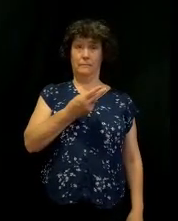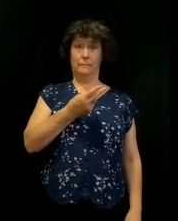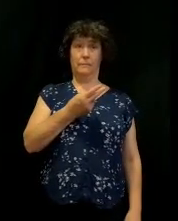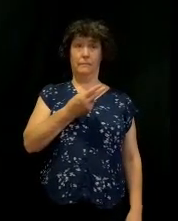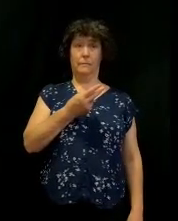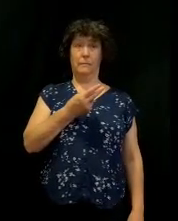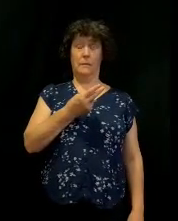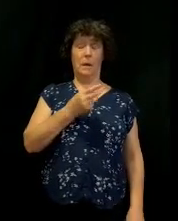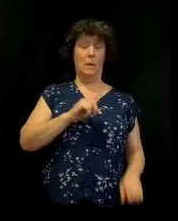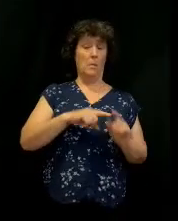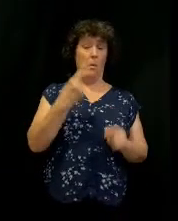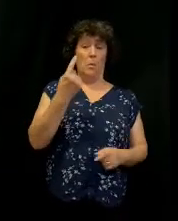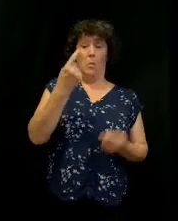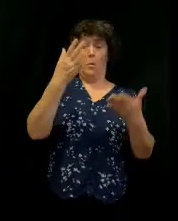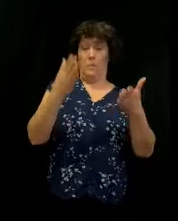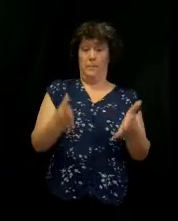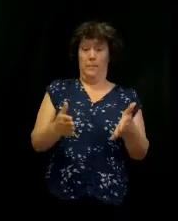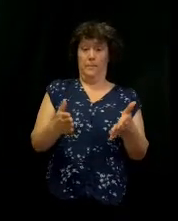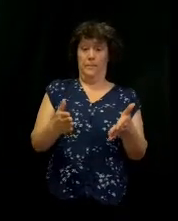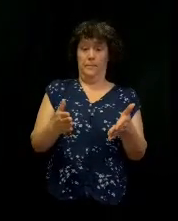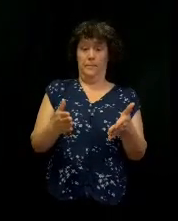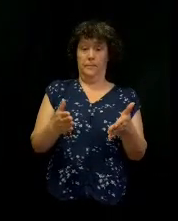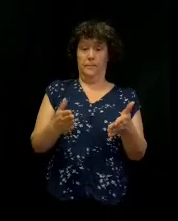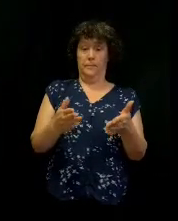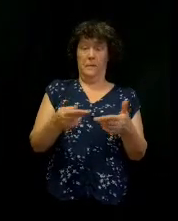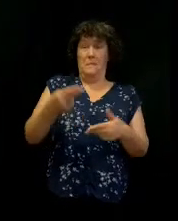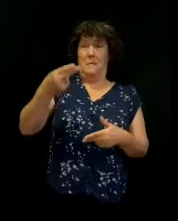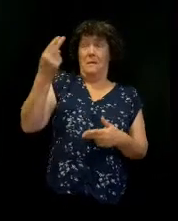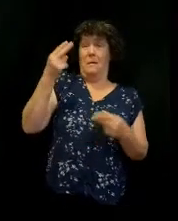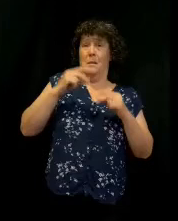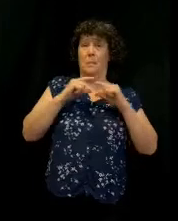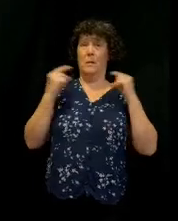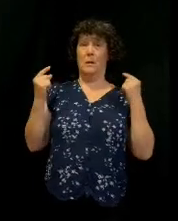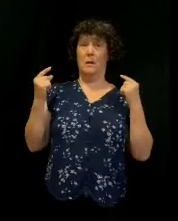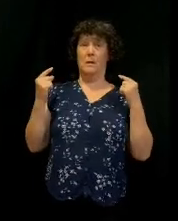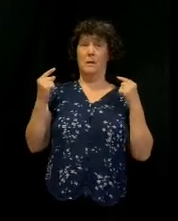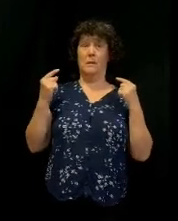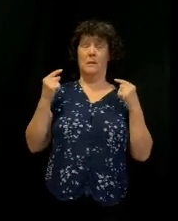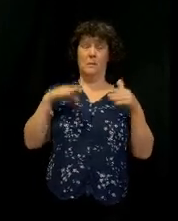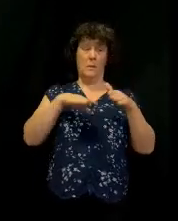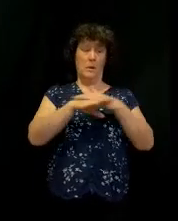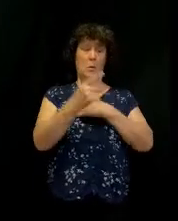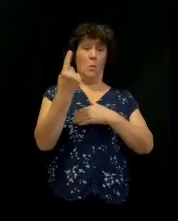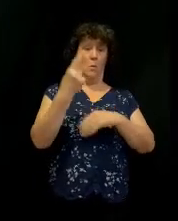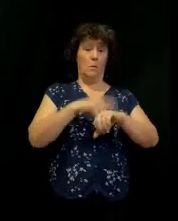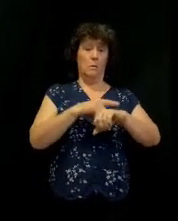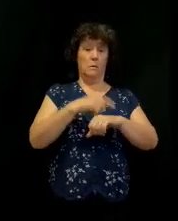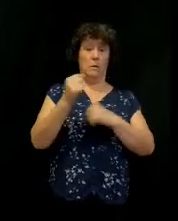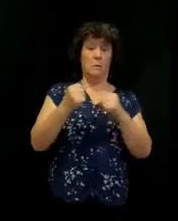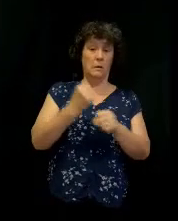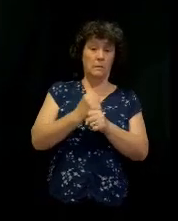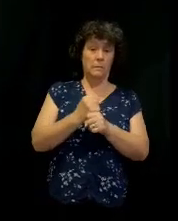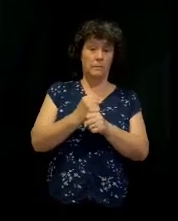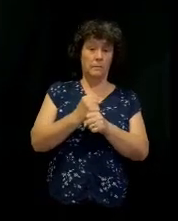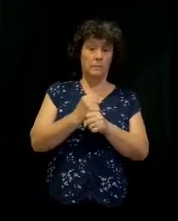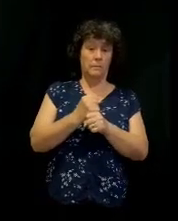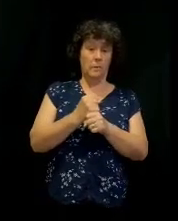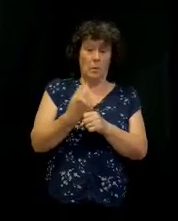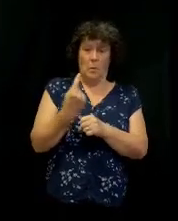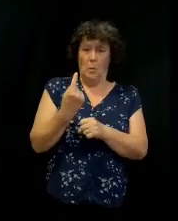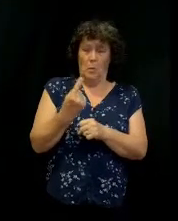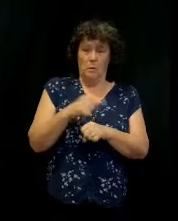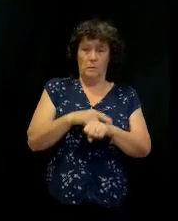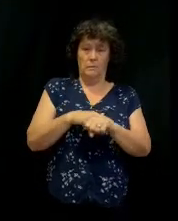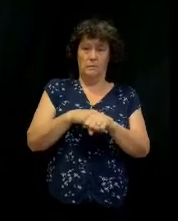except for one guy, high priest. He would go in there one time a year, the only time. Now,